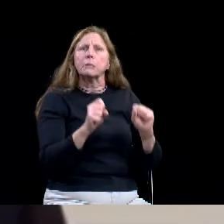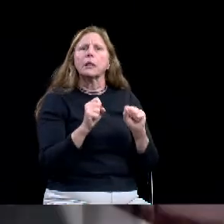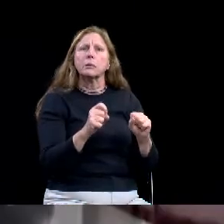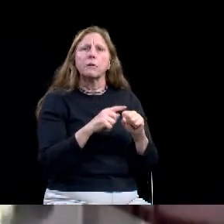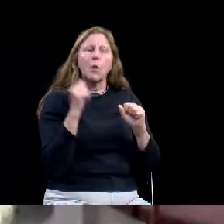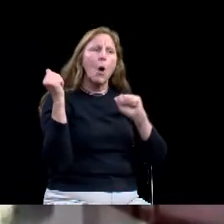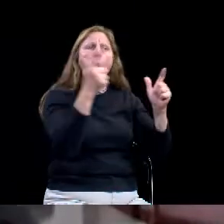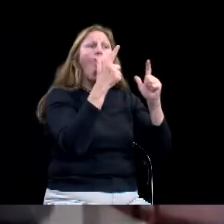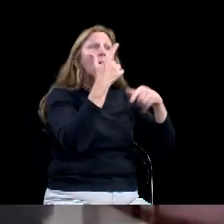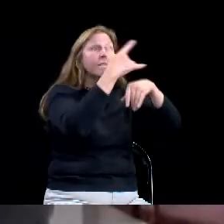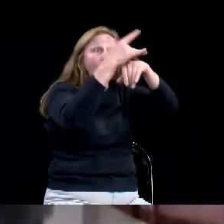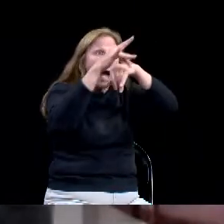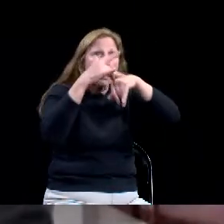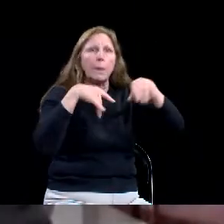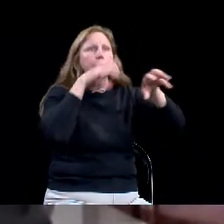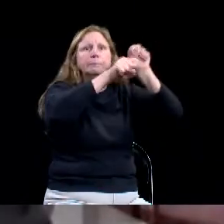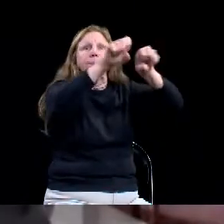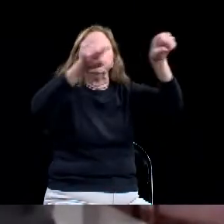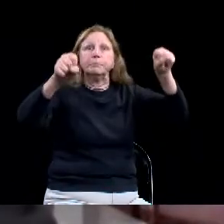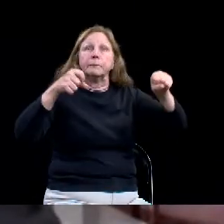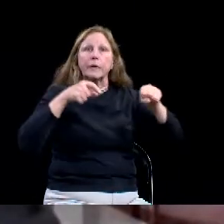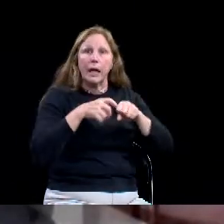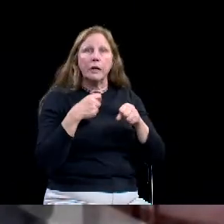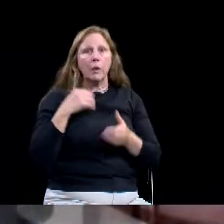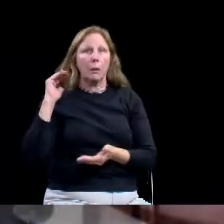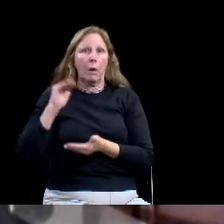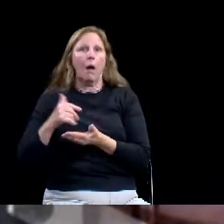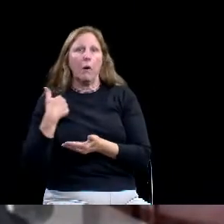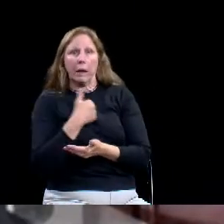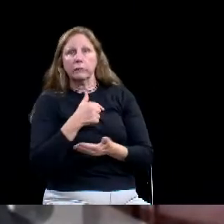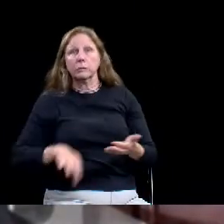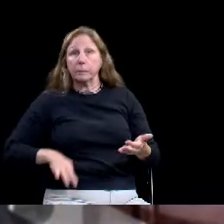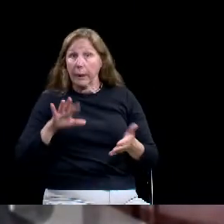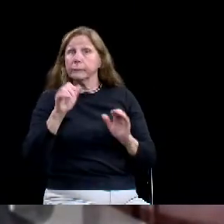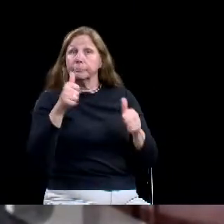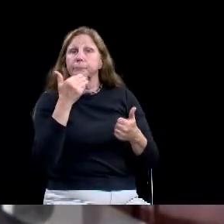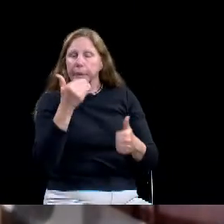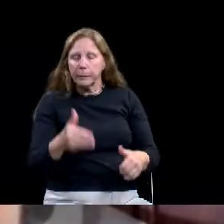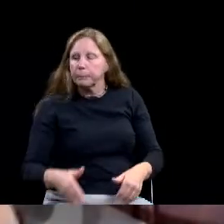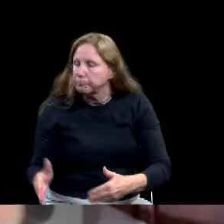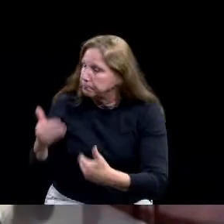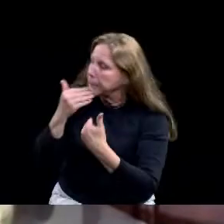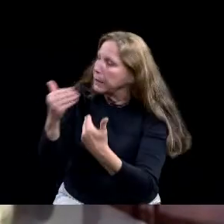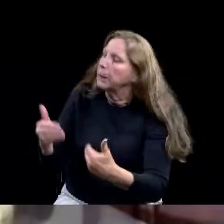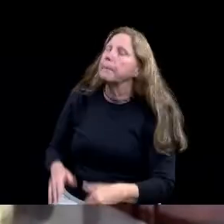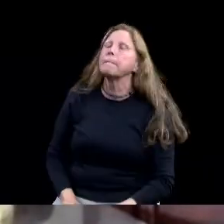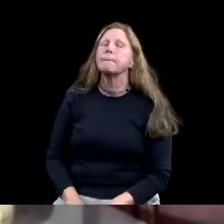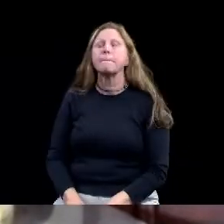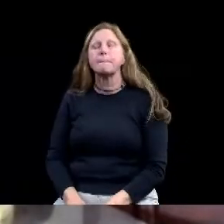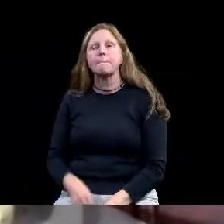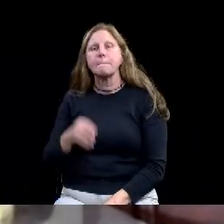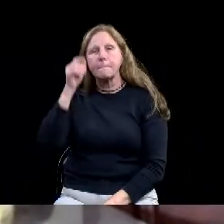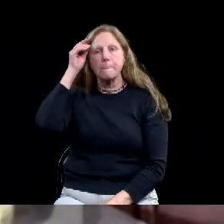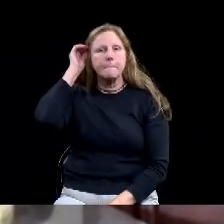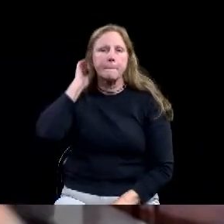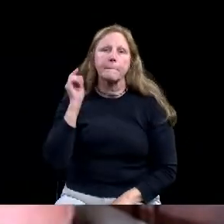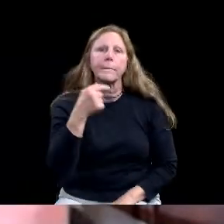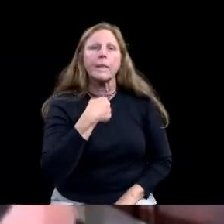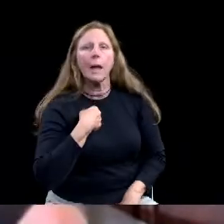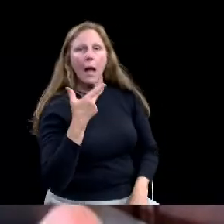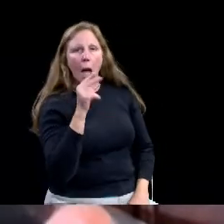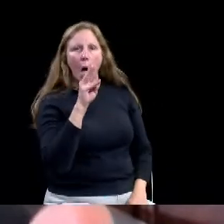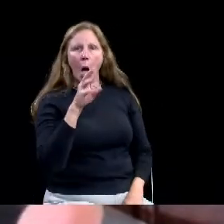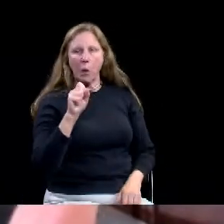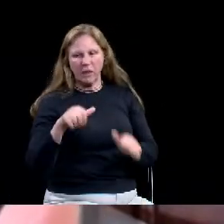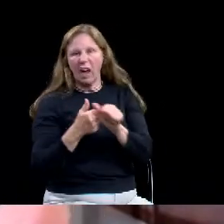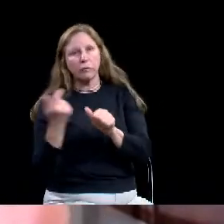Uh, this is just following up right quick, Hector. Um, I just wanted to clear, but I think I know the answer to this question, but yeah,